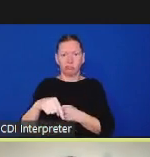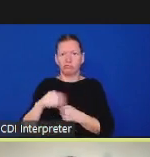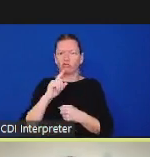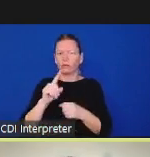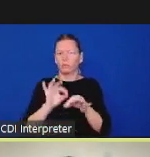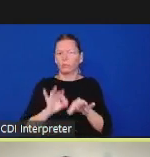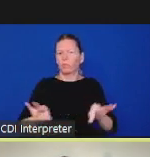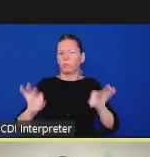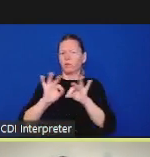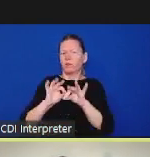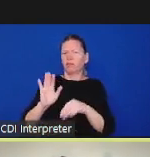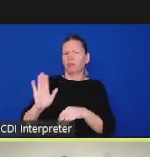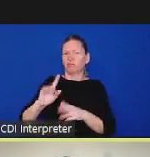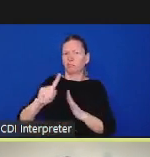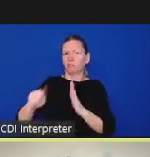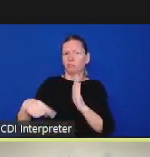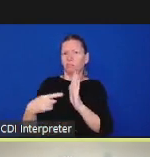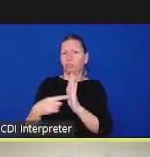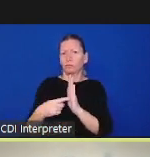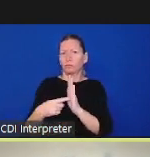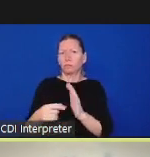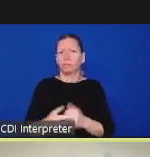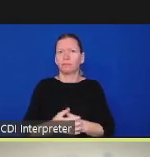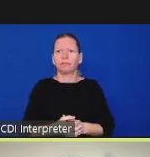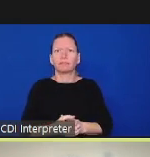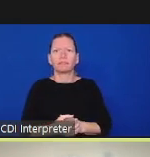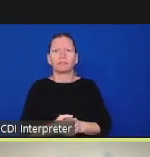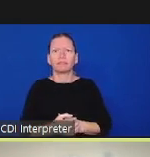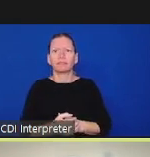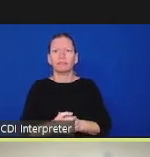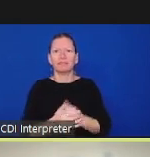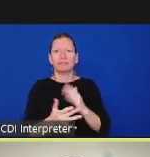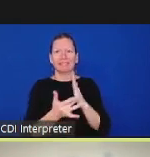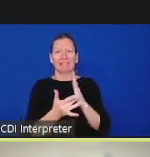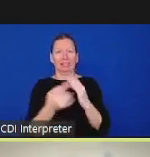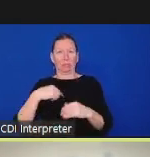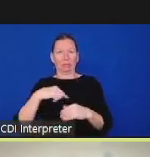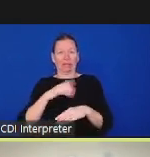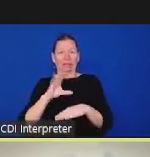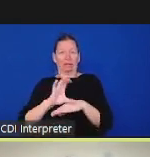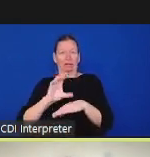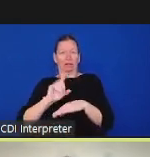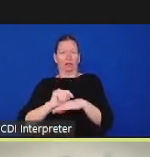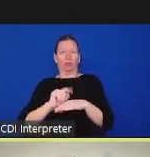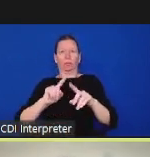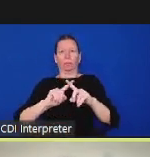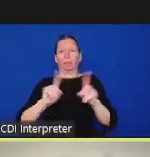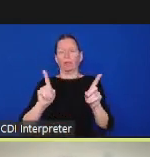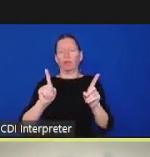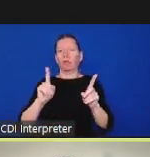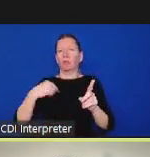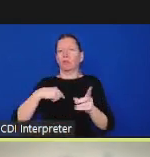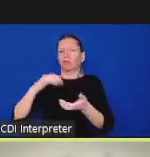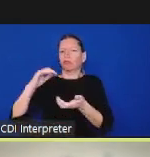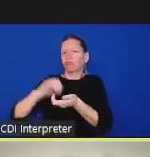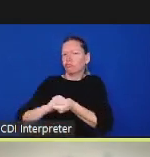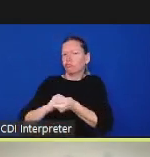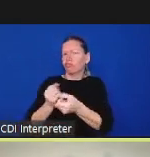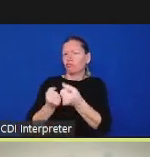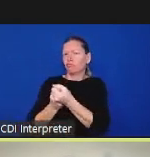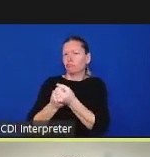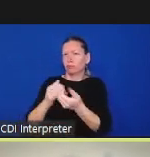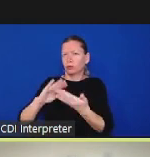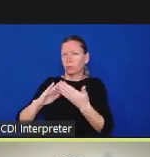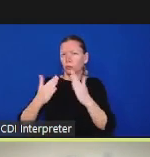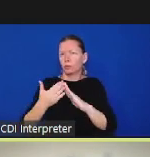as consultants but i like to think of us as partners and supporting communities as they create and develop civilian oversight that